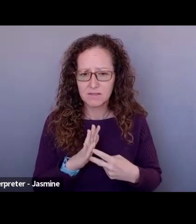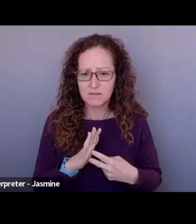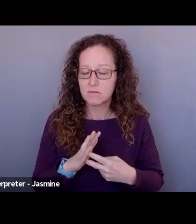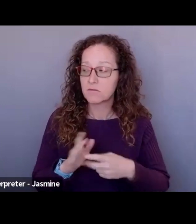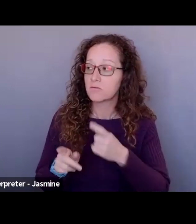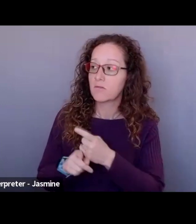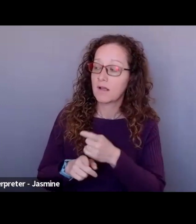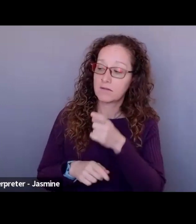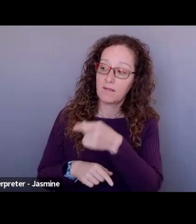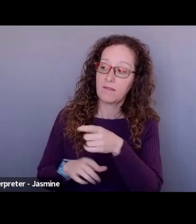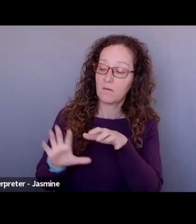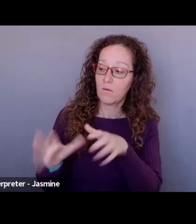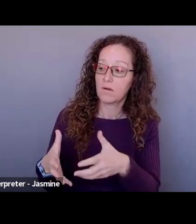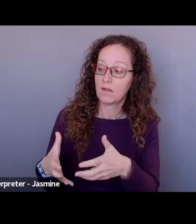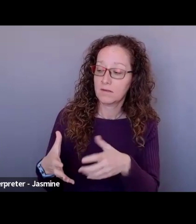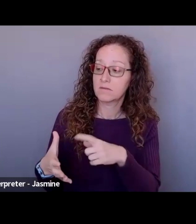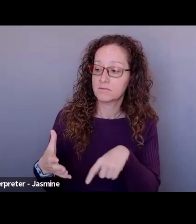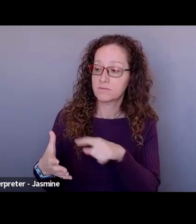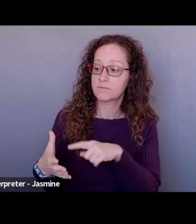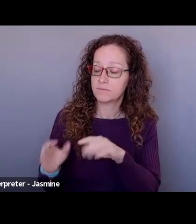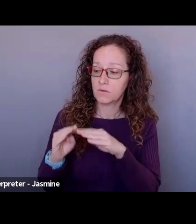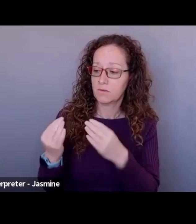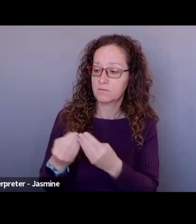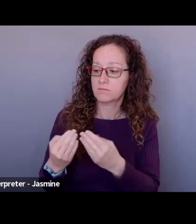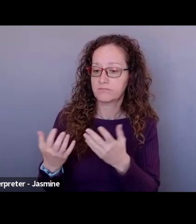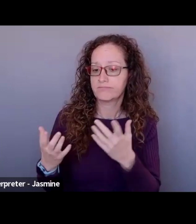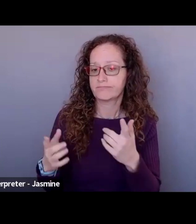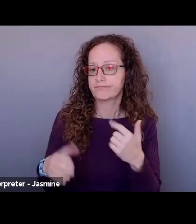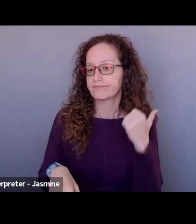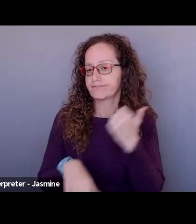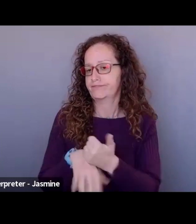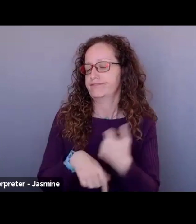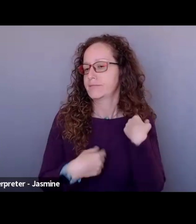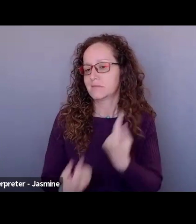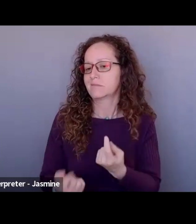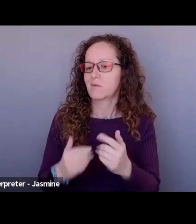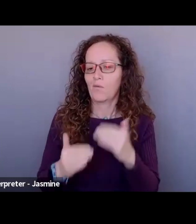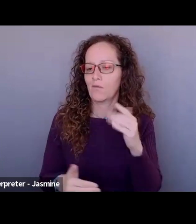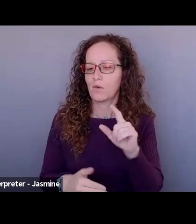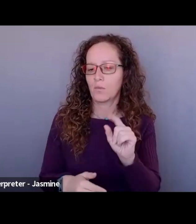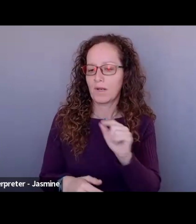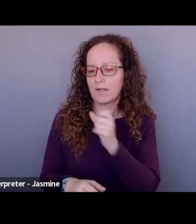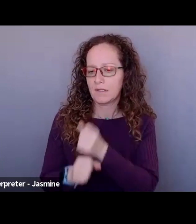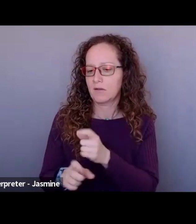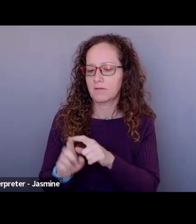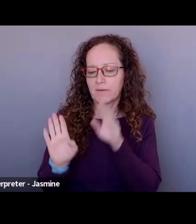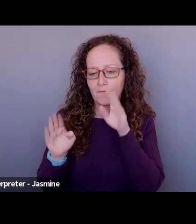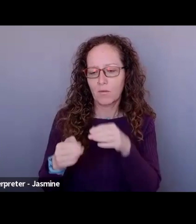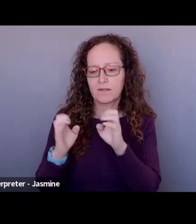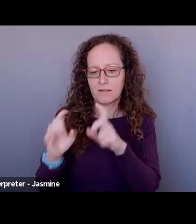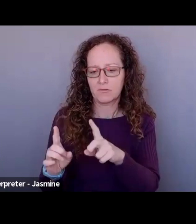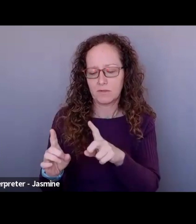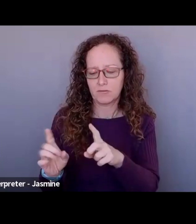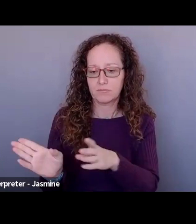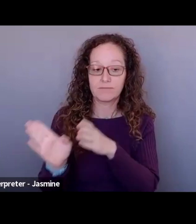meaning? Yes. They're all, an organization that's been around for at least 20 something years, but in education. But the thing is, in art,